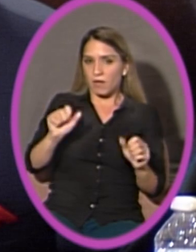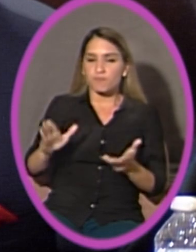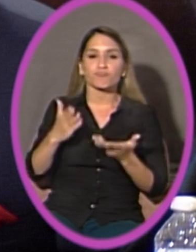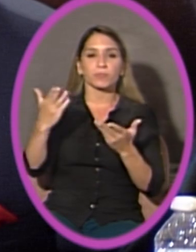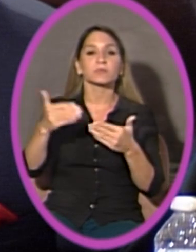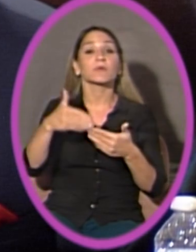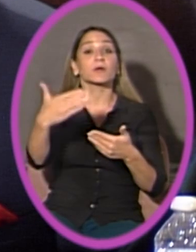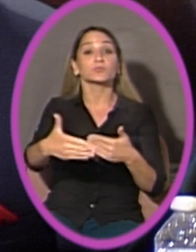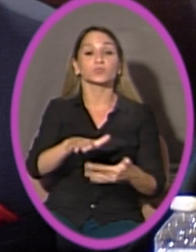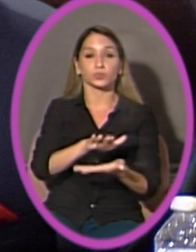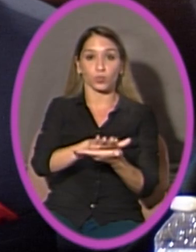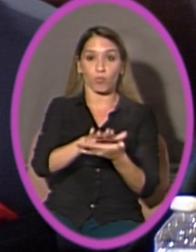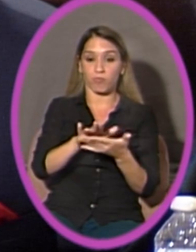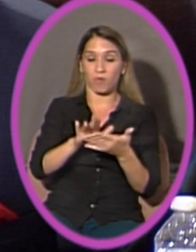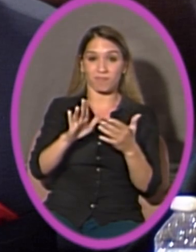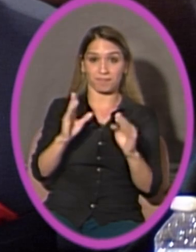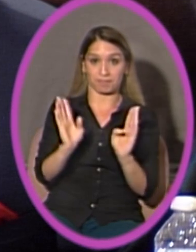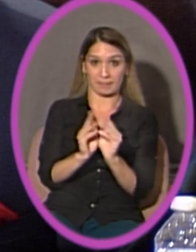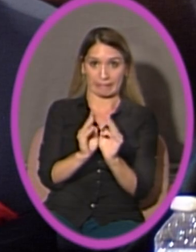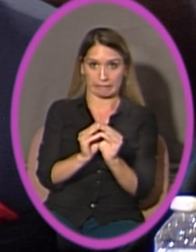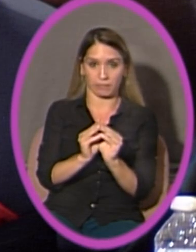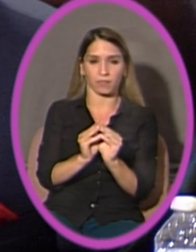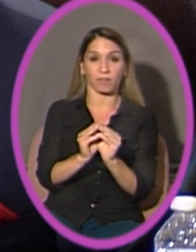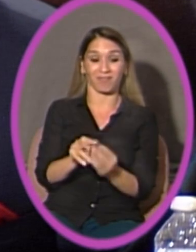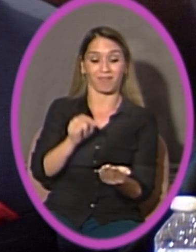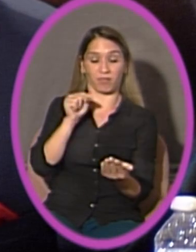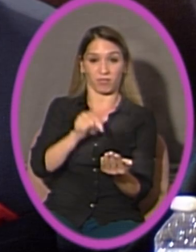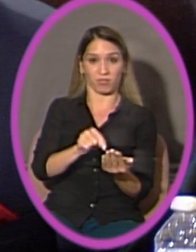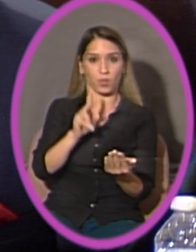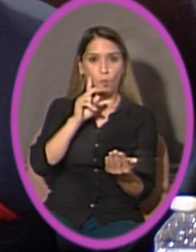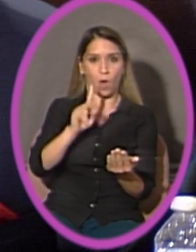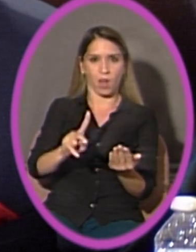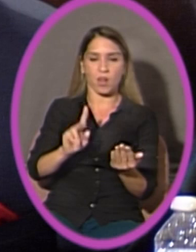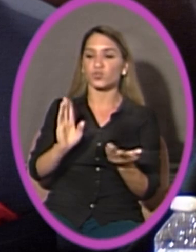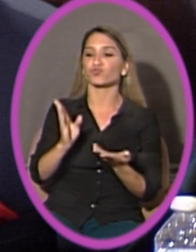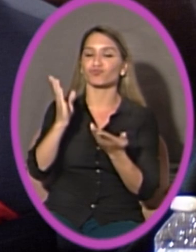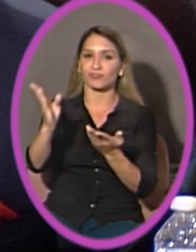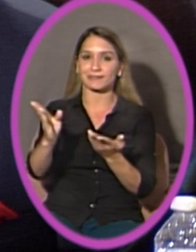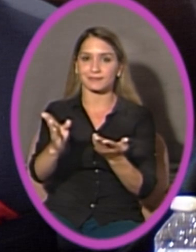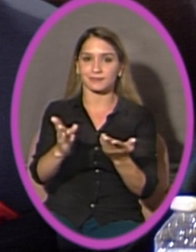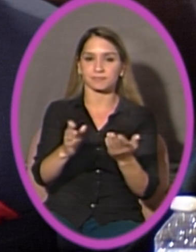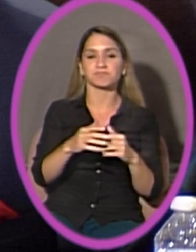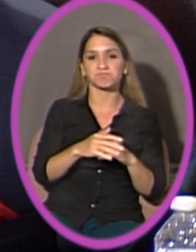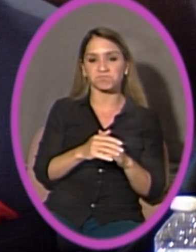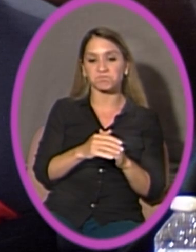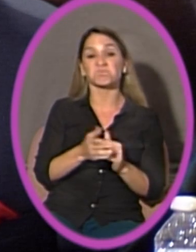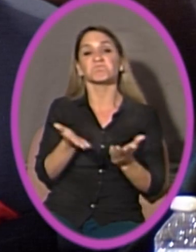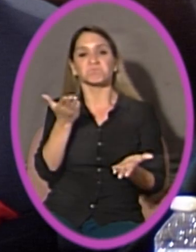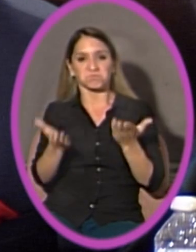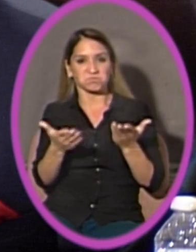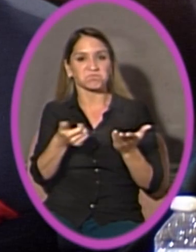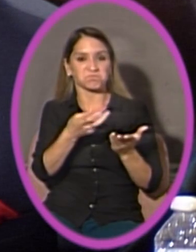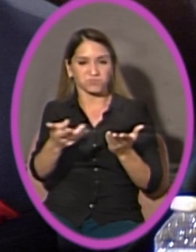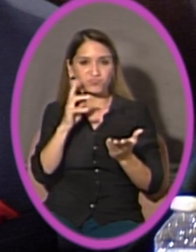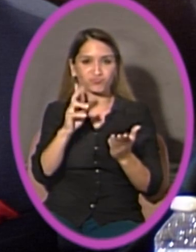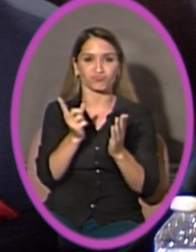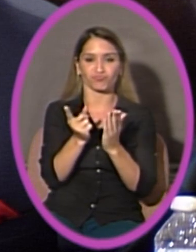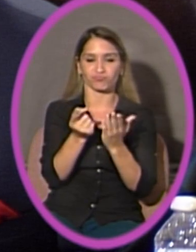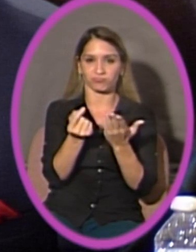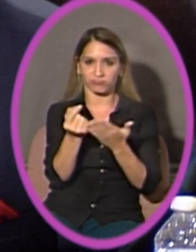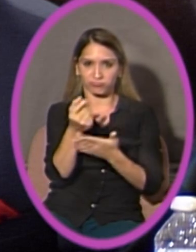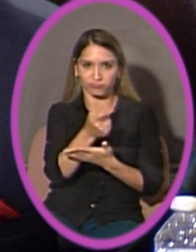And at that point, part of the item would suggest revisions, perhaps, and also part of the item would